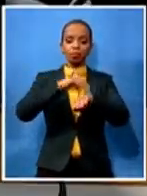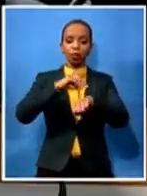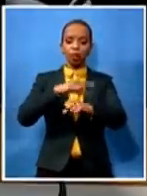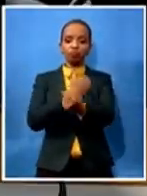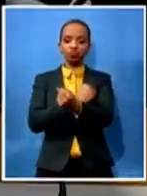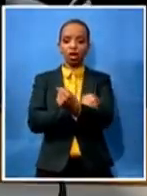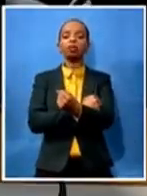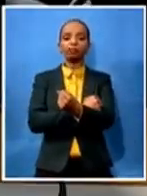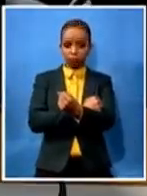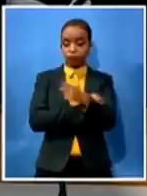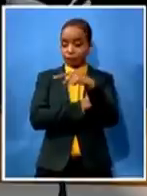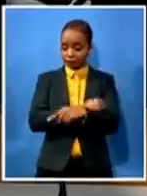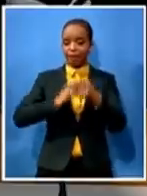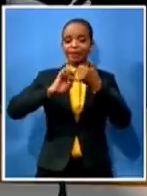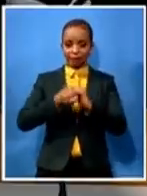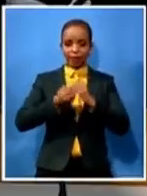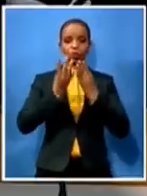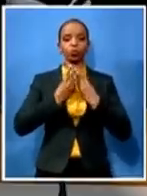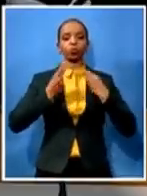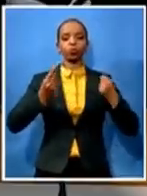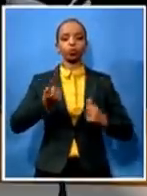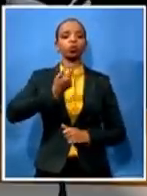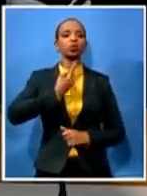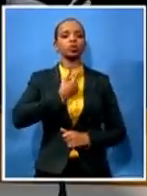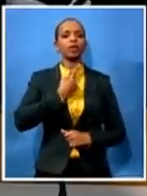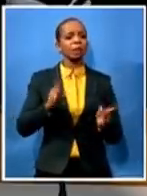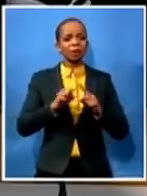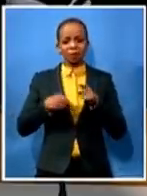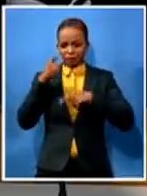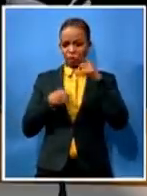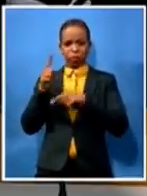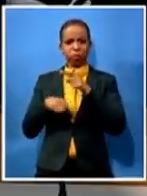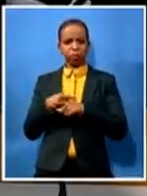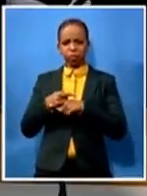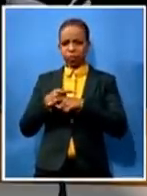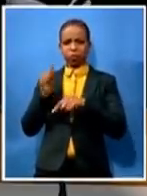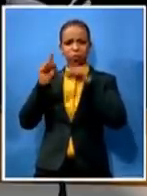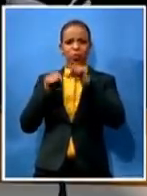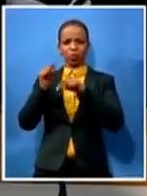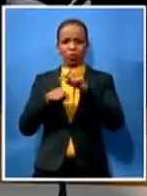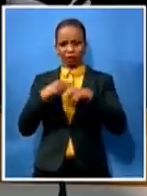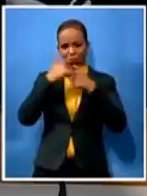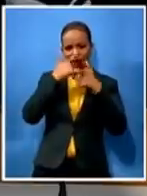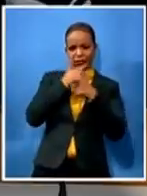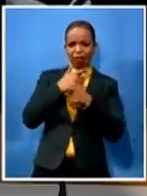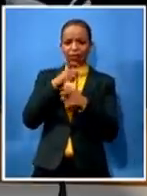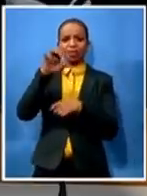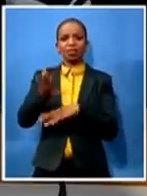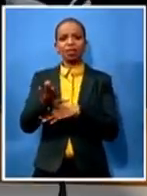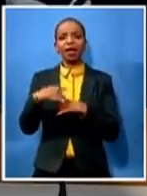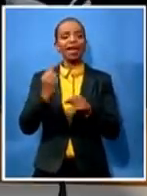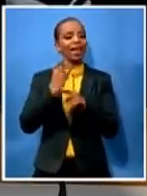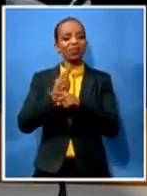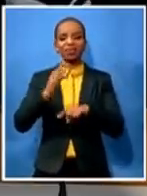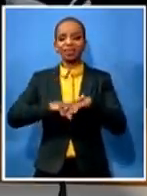they get humiliated they get mocked and they get actually hurt every time and again by what is